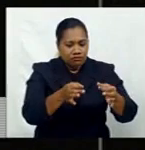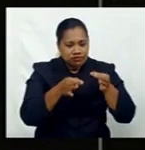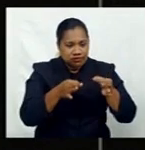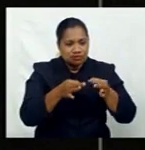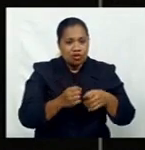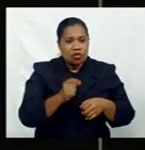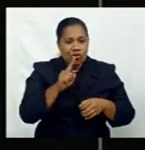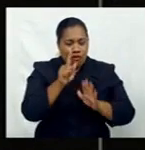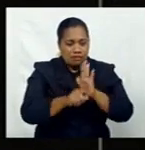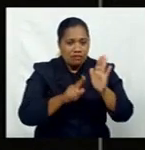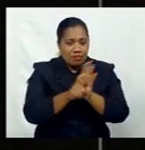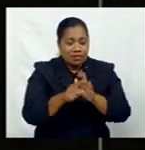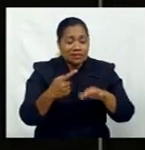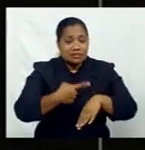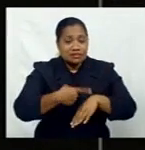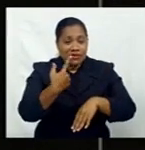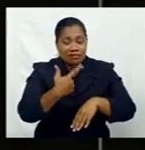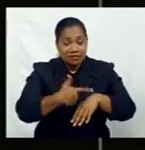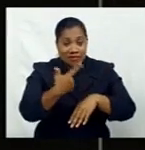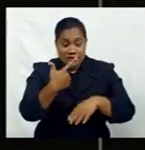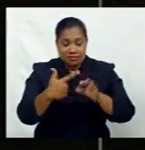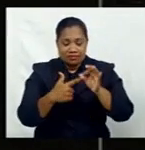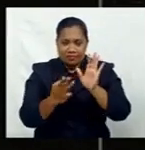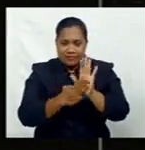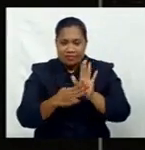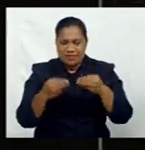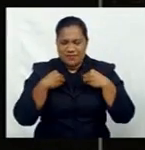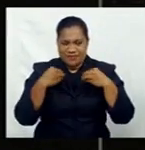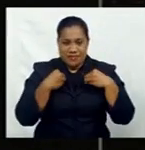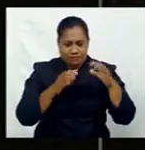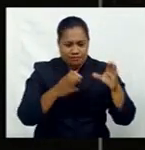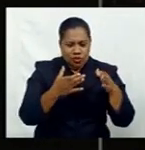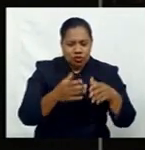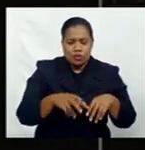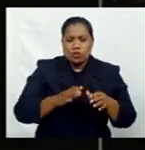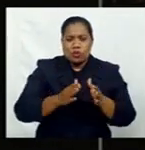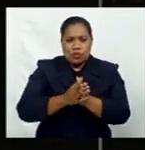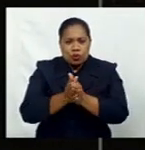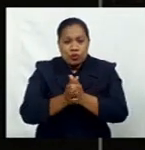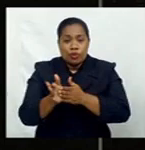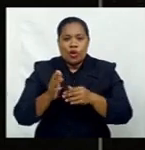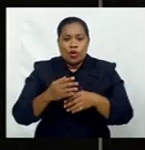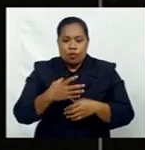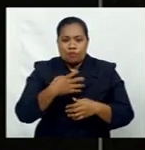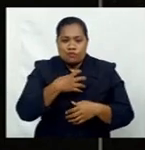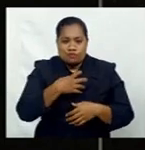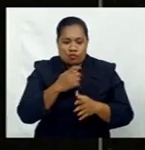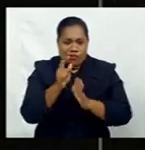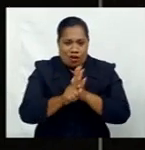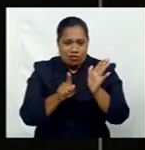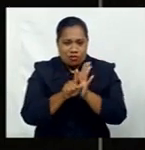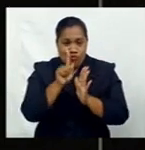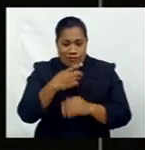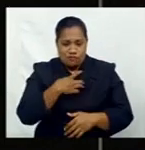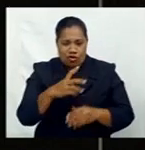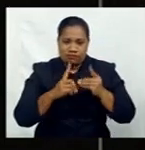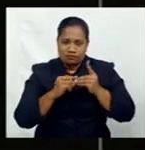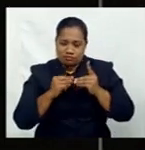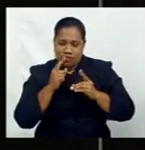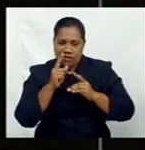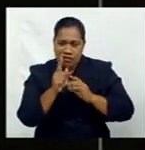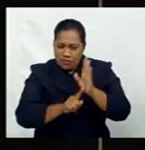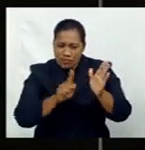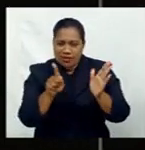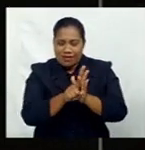p.m. The business sector is looking forward to having an additional hour to operate from today. Kurita Ndoulala reports Prime